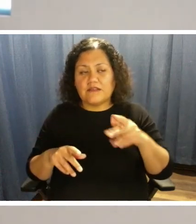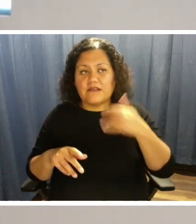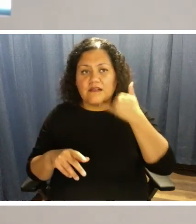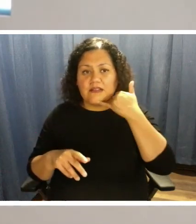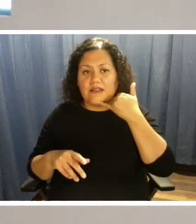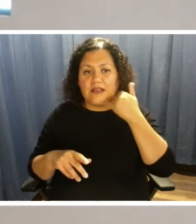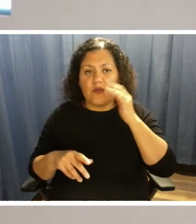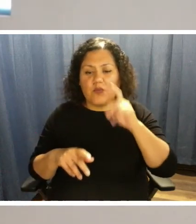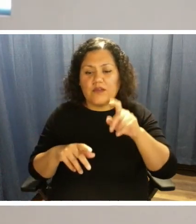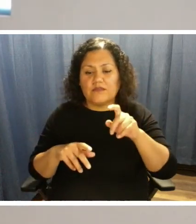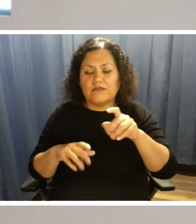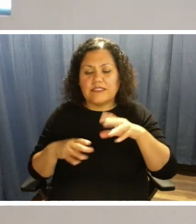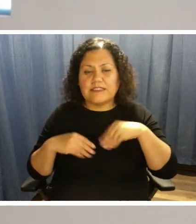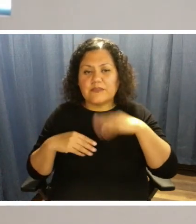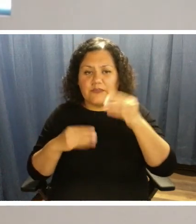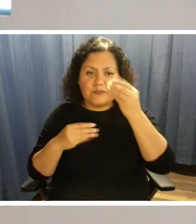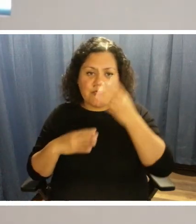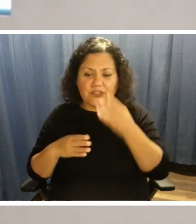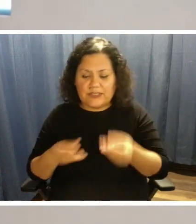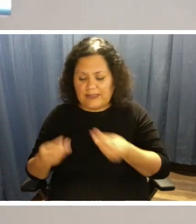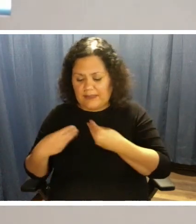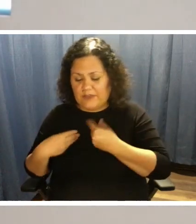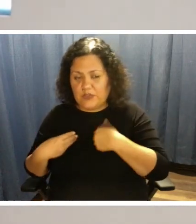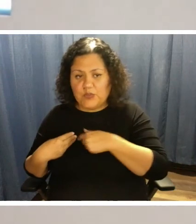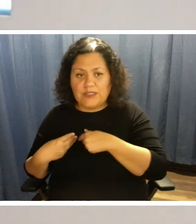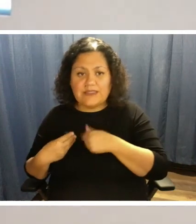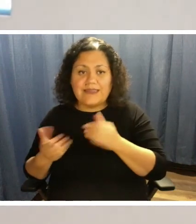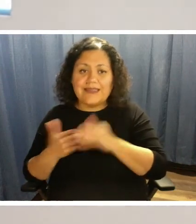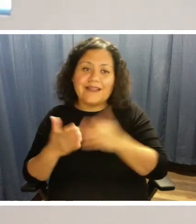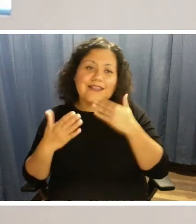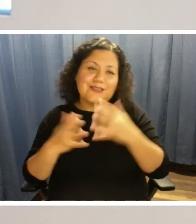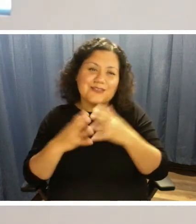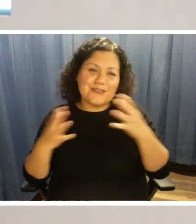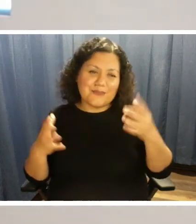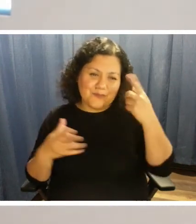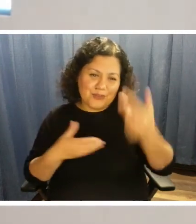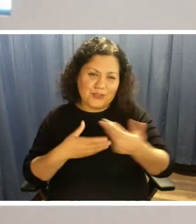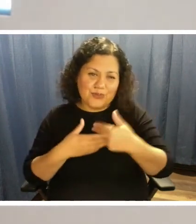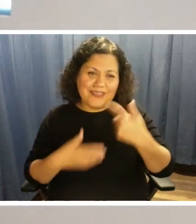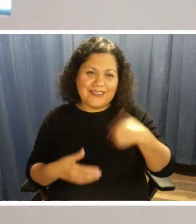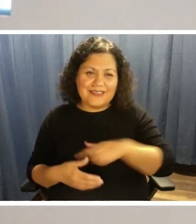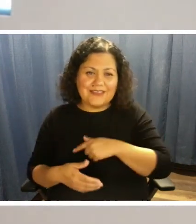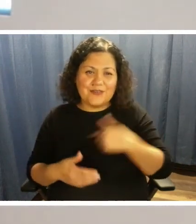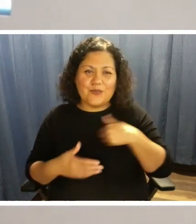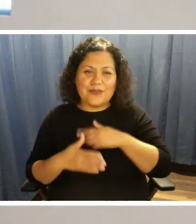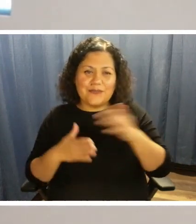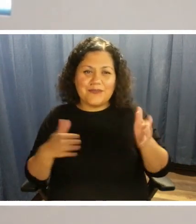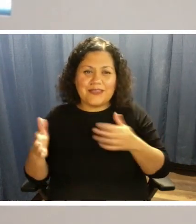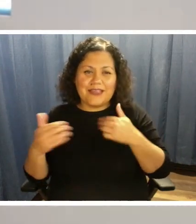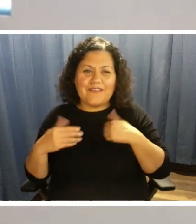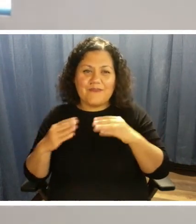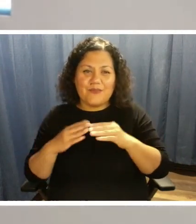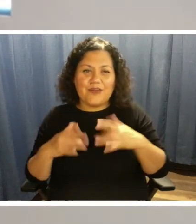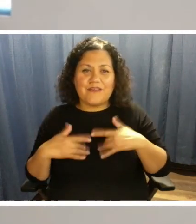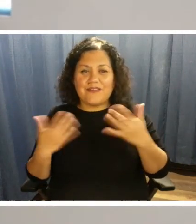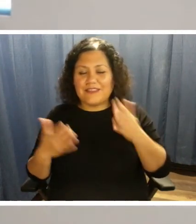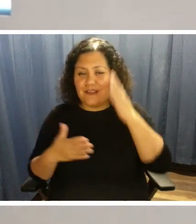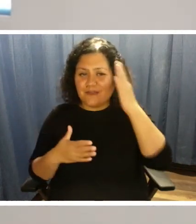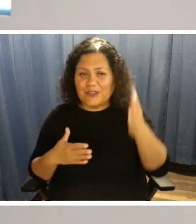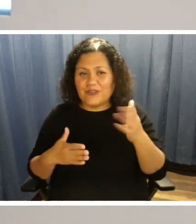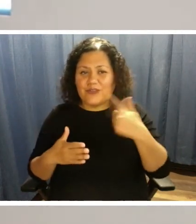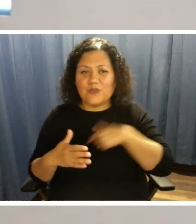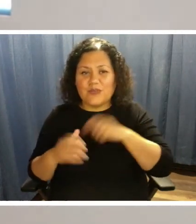information and get it to us. Again, thank you so much for joining us. We plan to have more of these in the future so we can